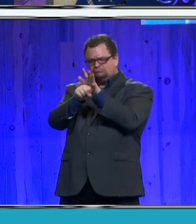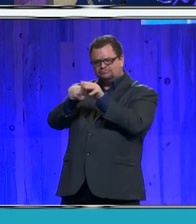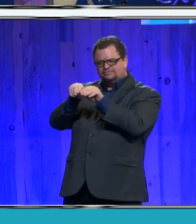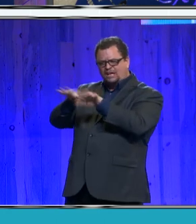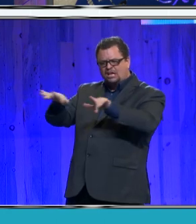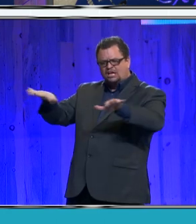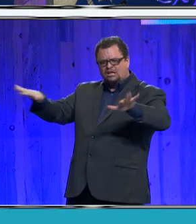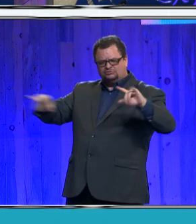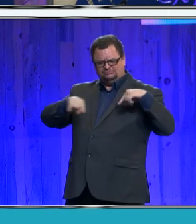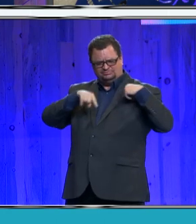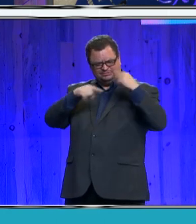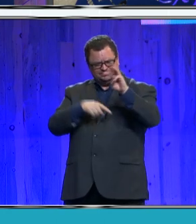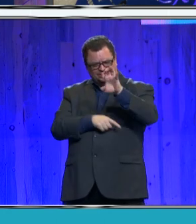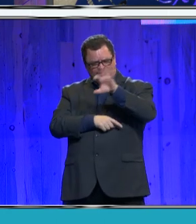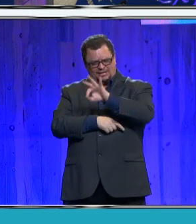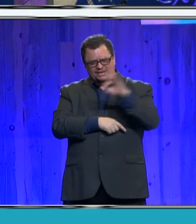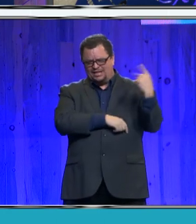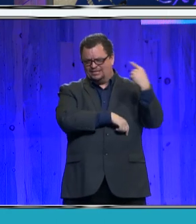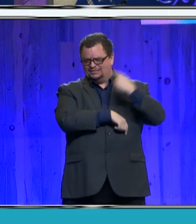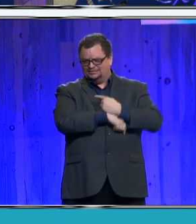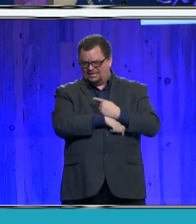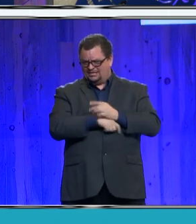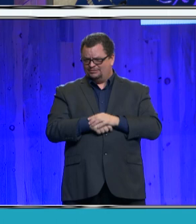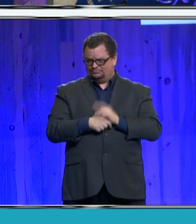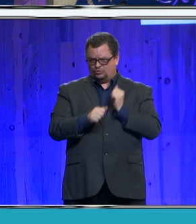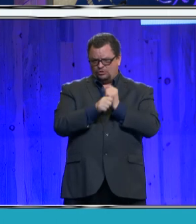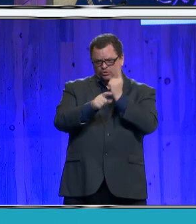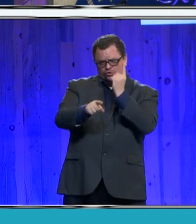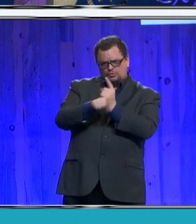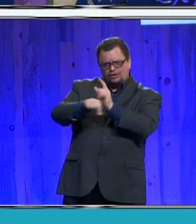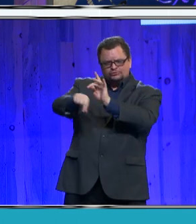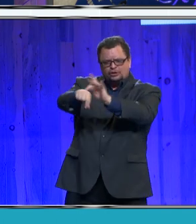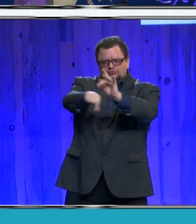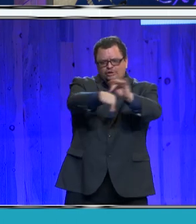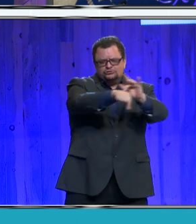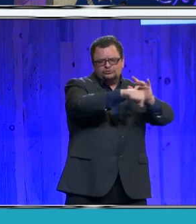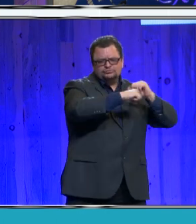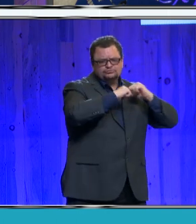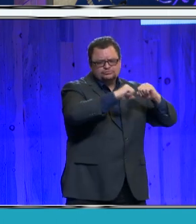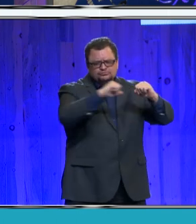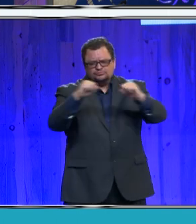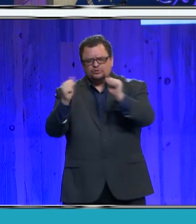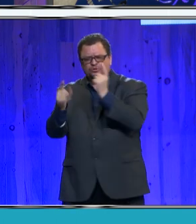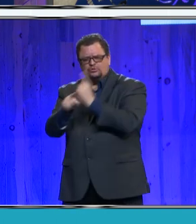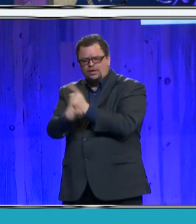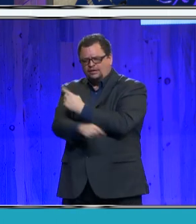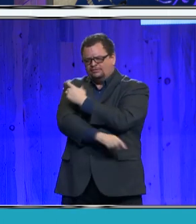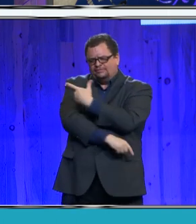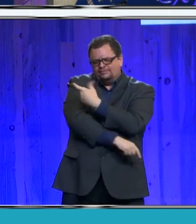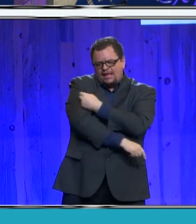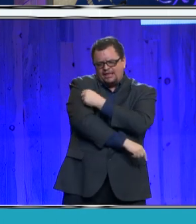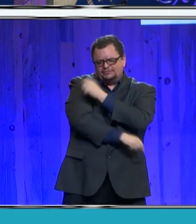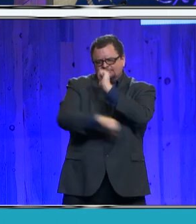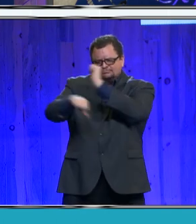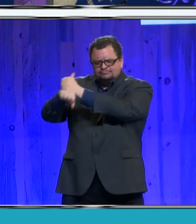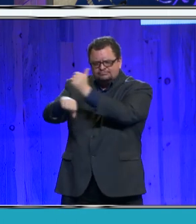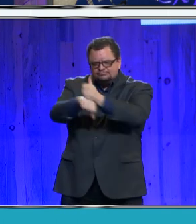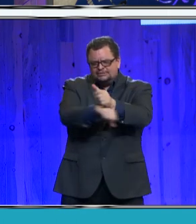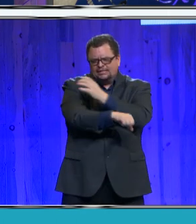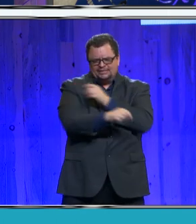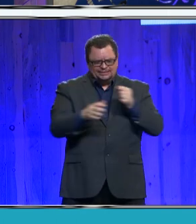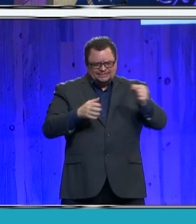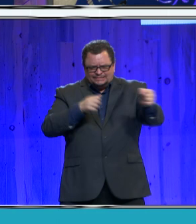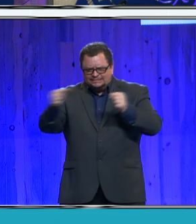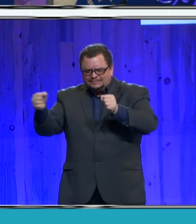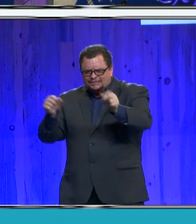done it with the right touch. Funding vaccination clinics, augmenting manpower, helping thousands of